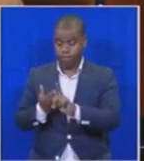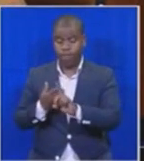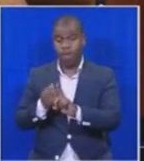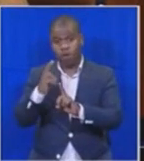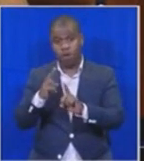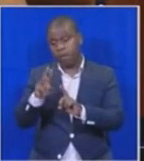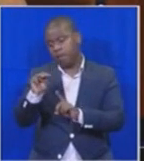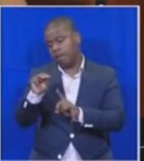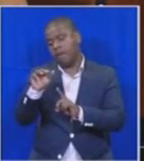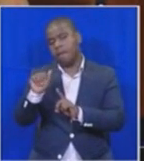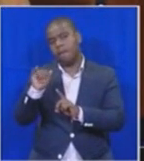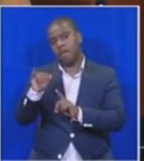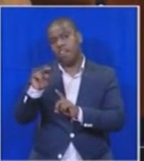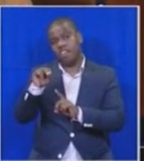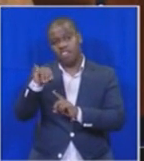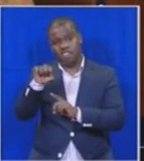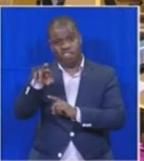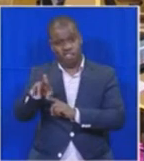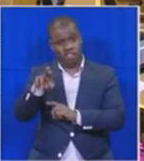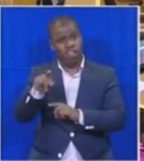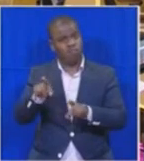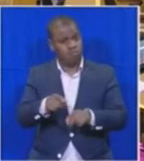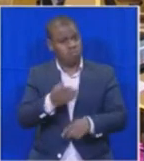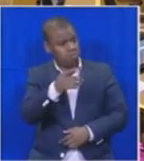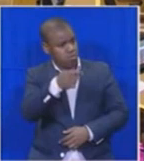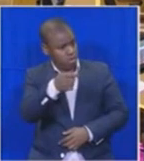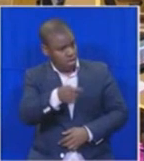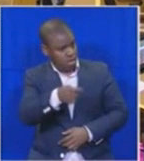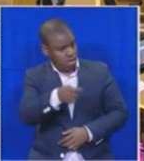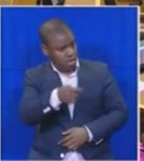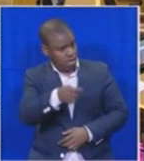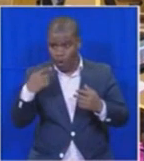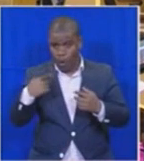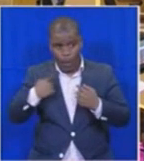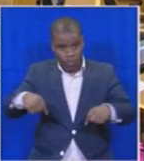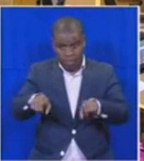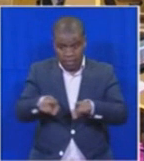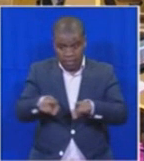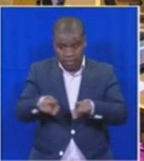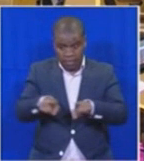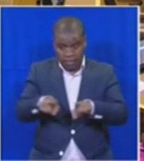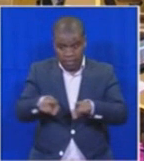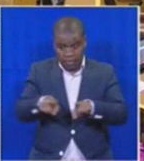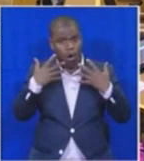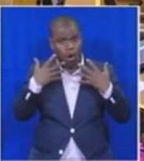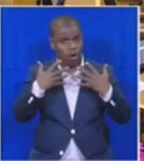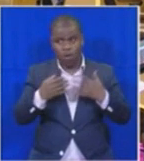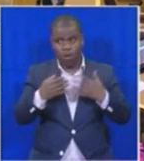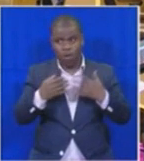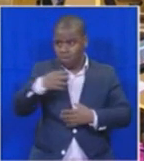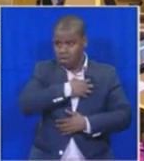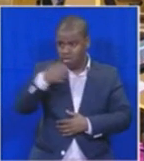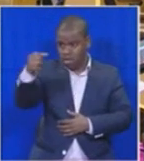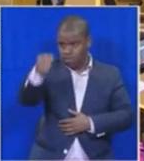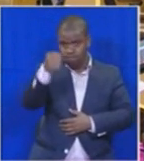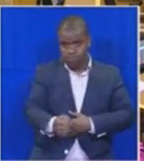Speaker, we were all shocked when President Jacob Zuma appointed that minister to his cabinet. And